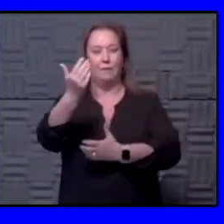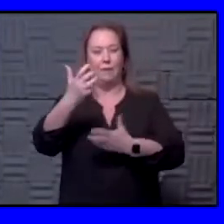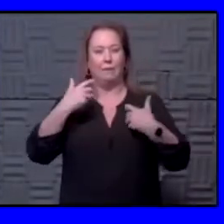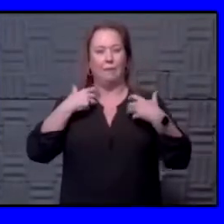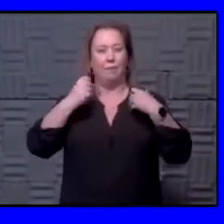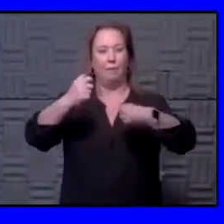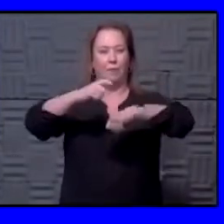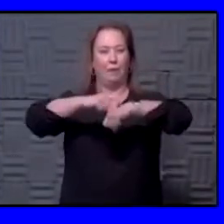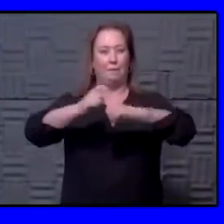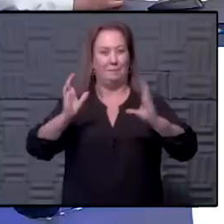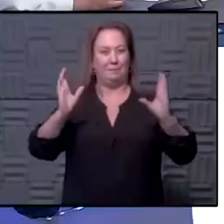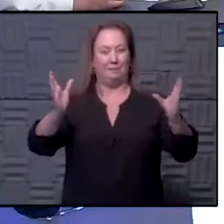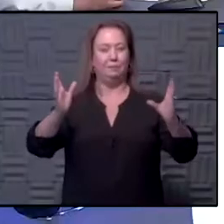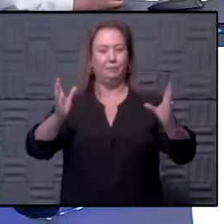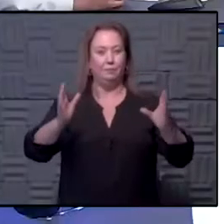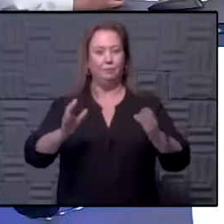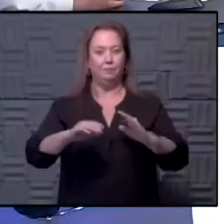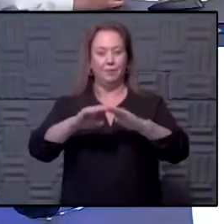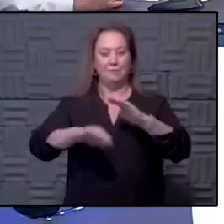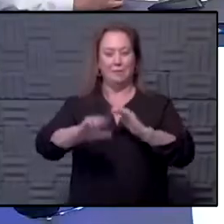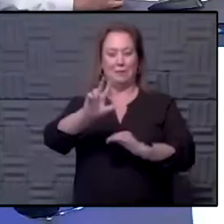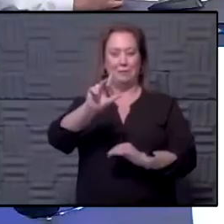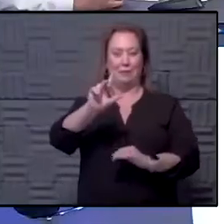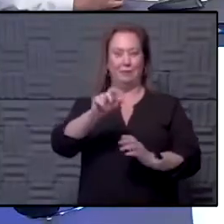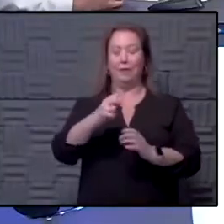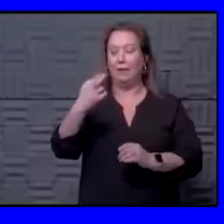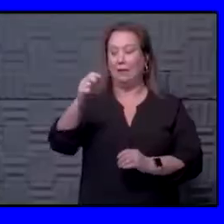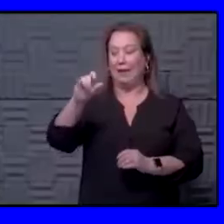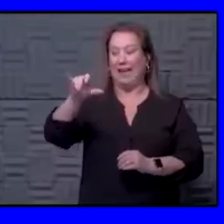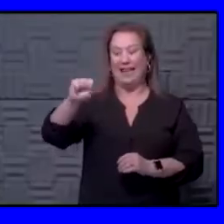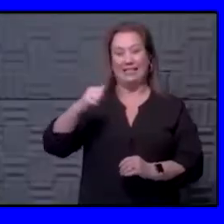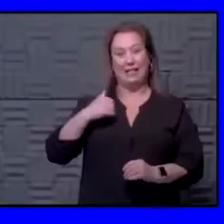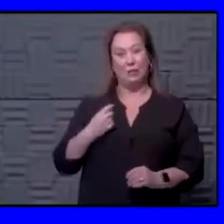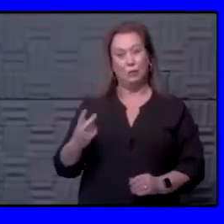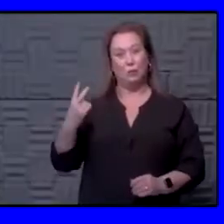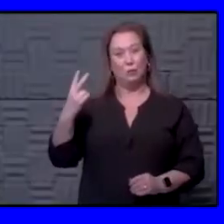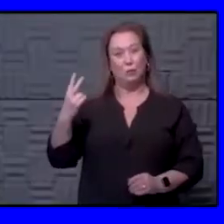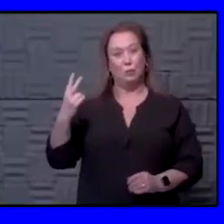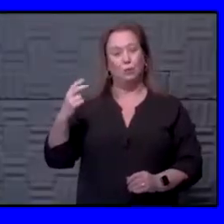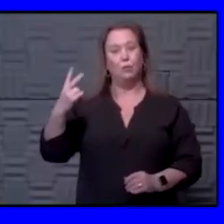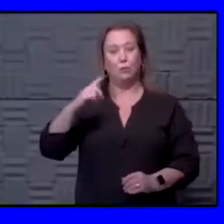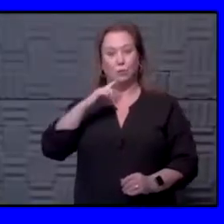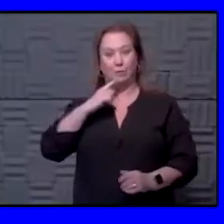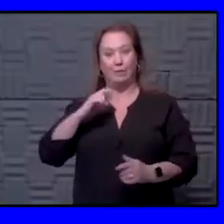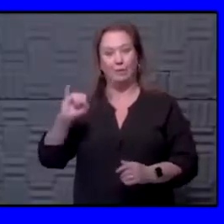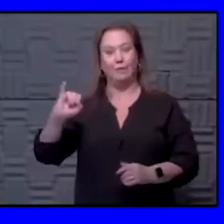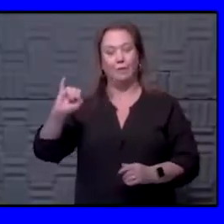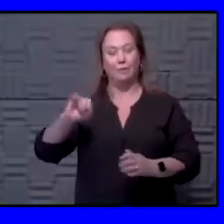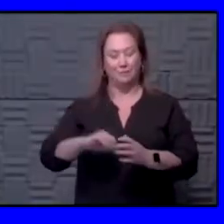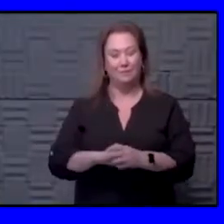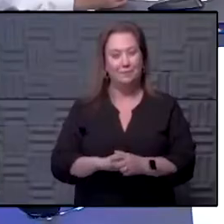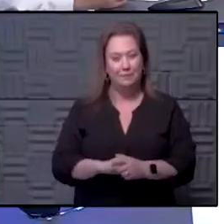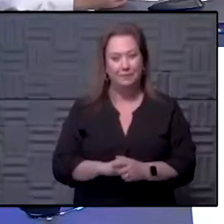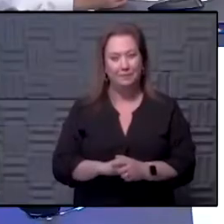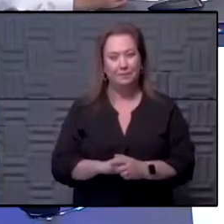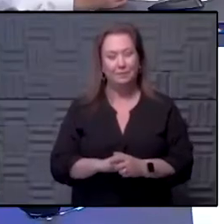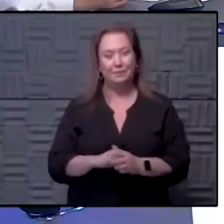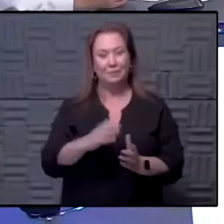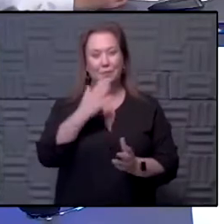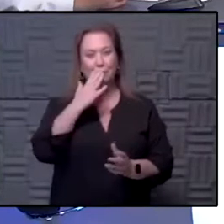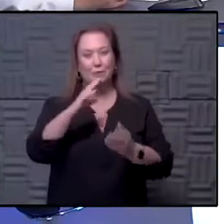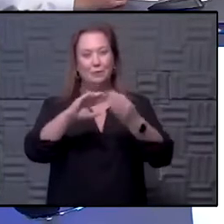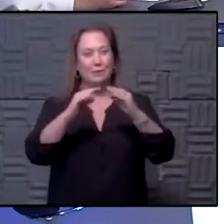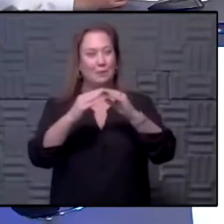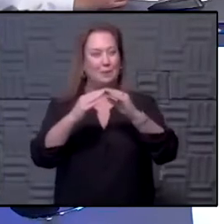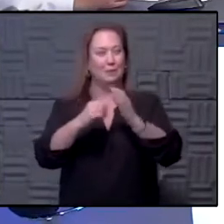recovery period. That's getting low, 23. I like it. And Hays only has two, and those are two acute infections. All right. That's great